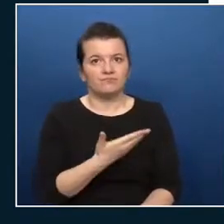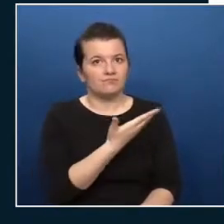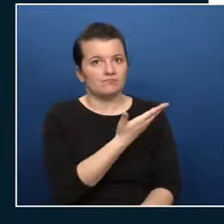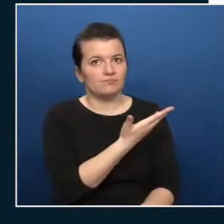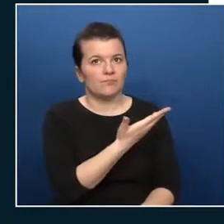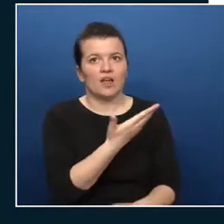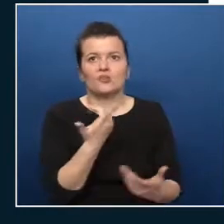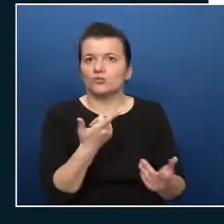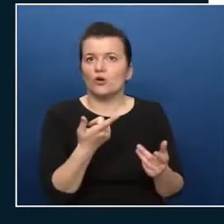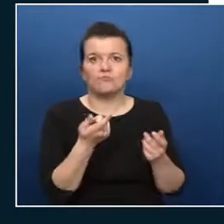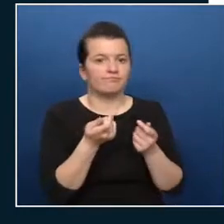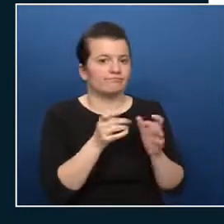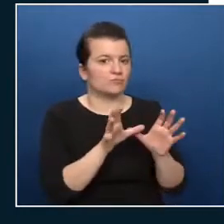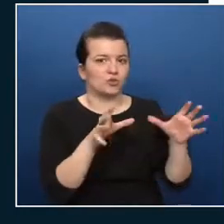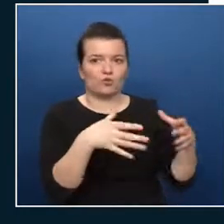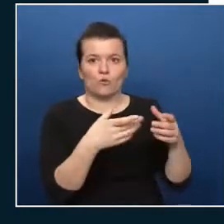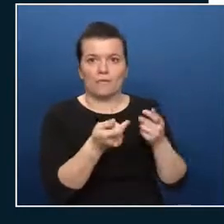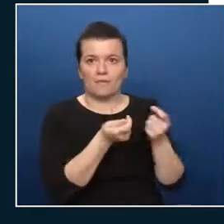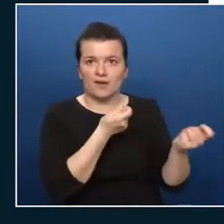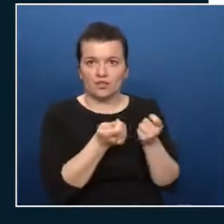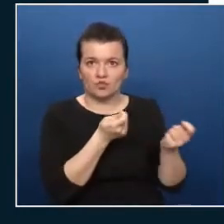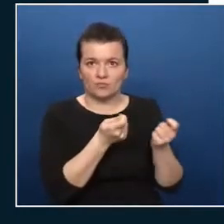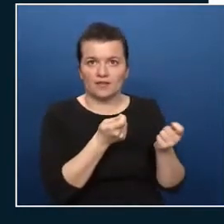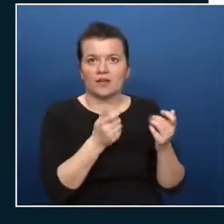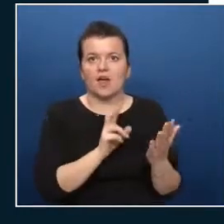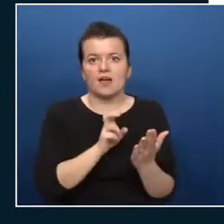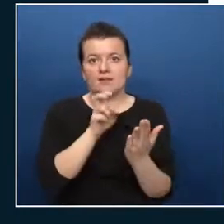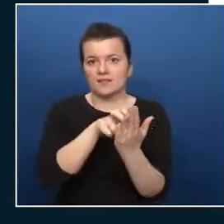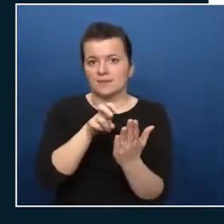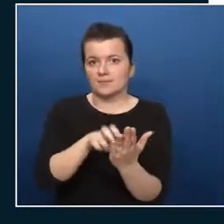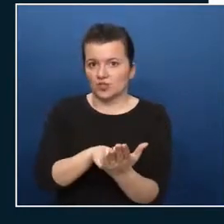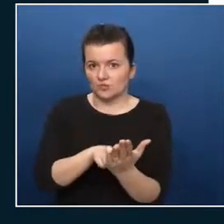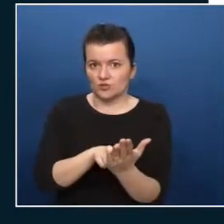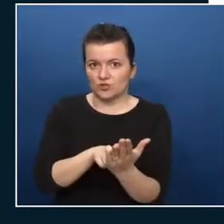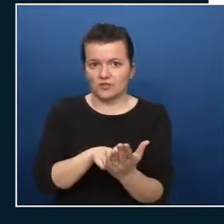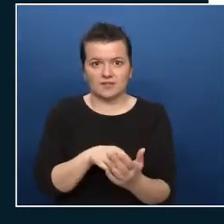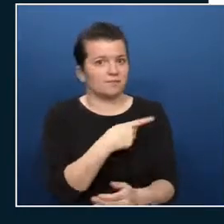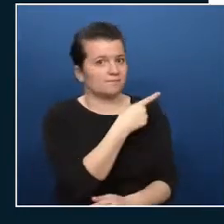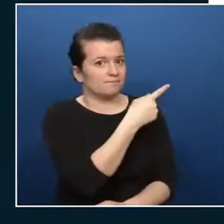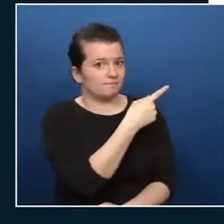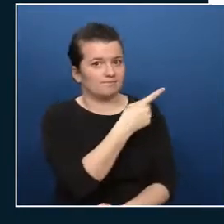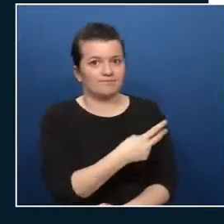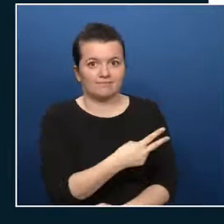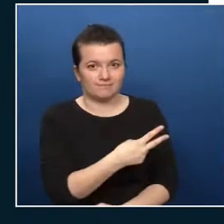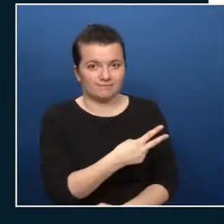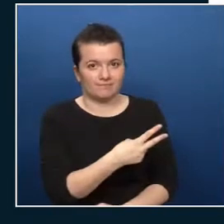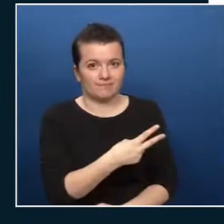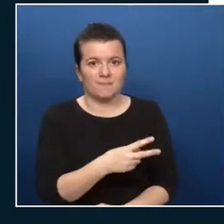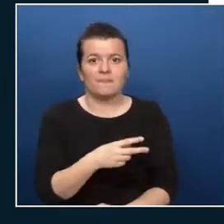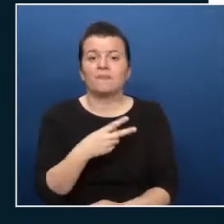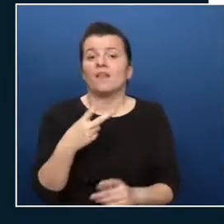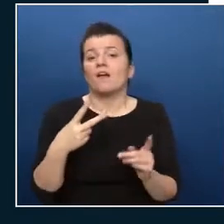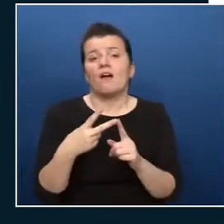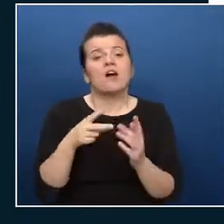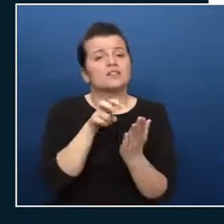groups and subscriptions these are like the core of your landing zone architecture and